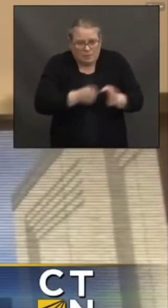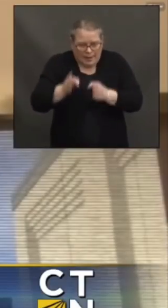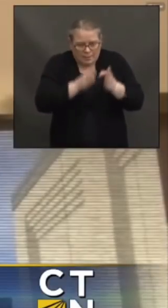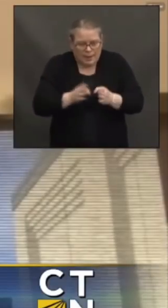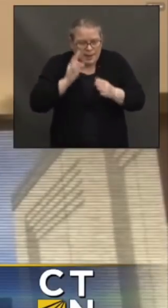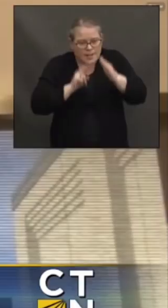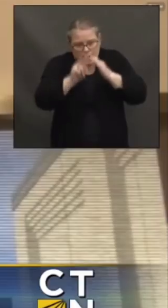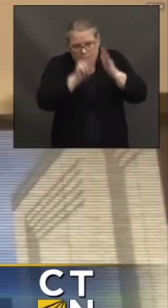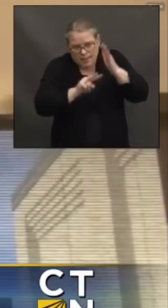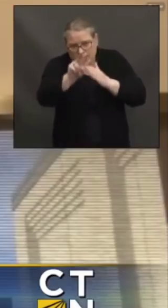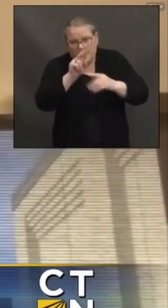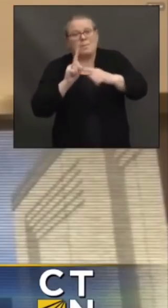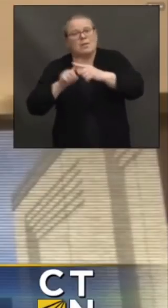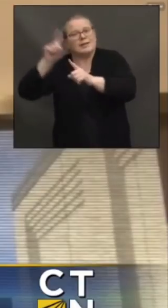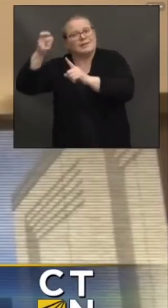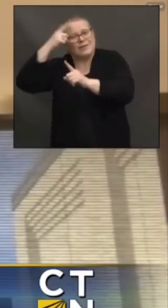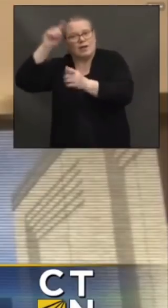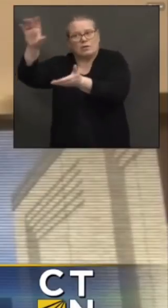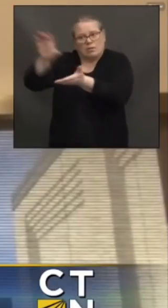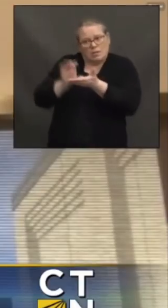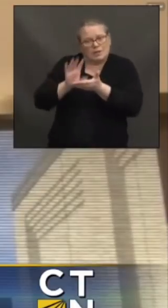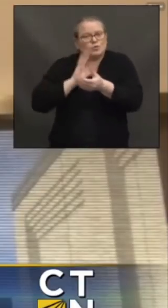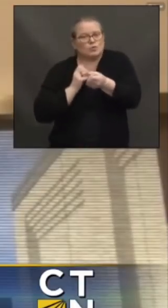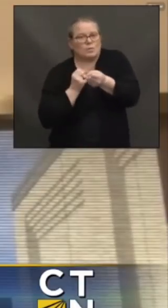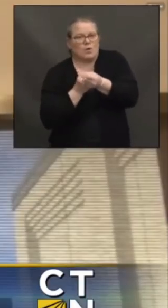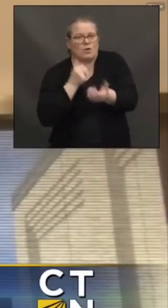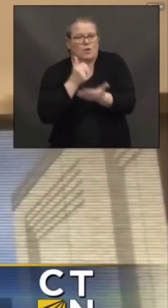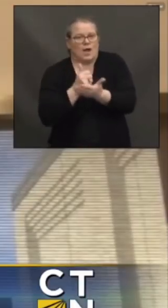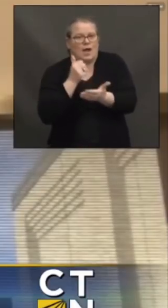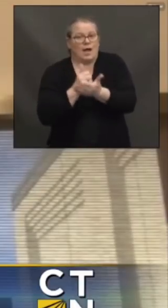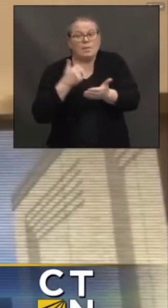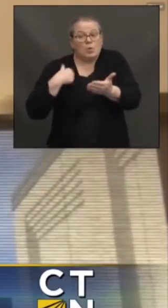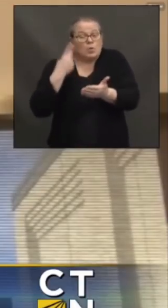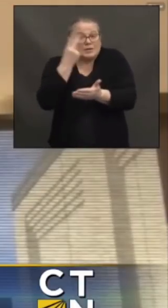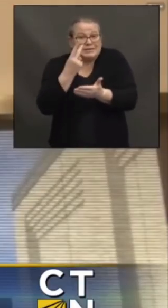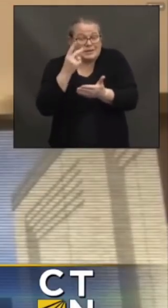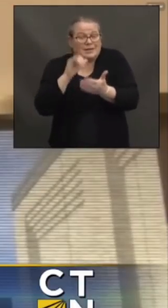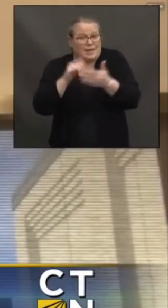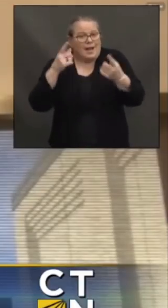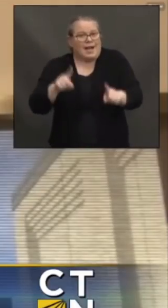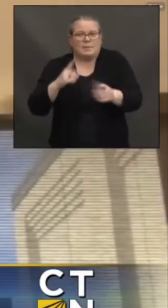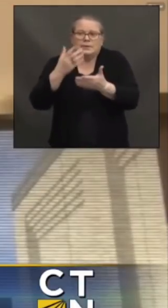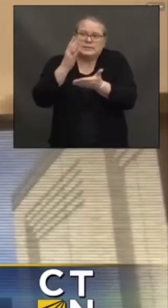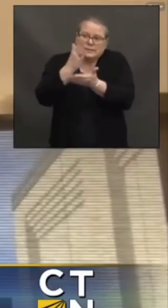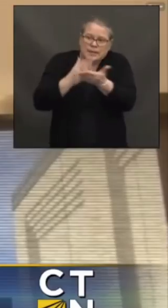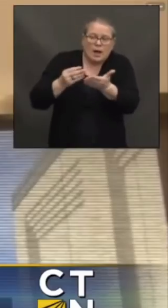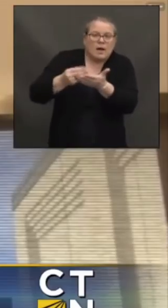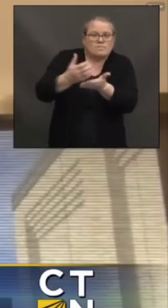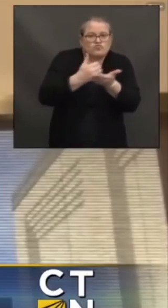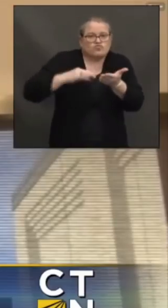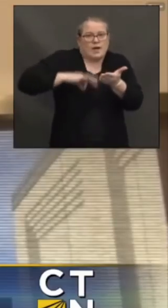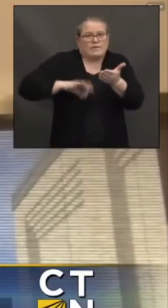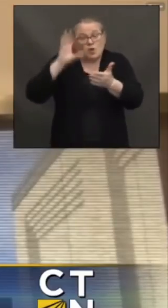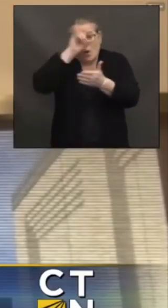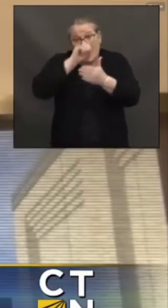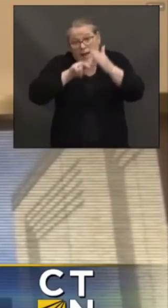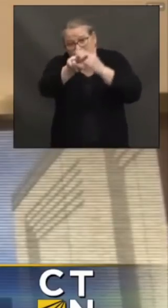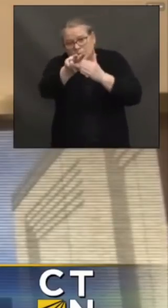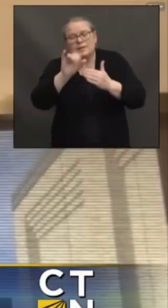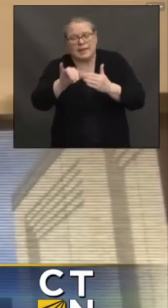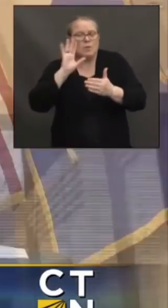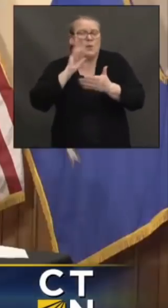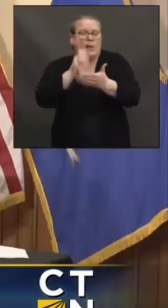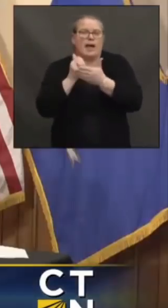growth. We're seeing that in our revenue estimates and for that reason that will help us with some of the cliff effect that the governor is trying to avoid.